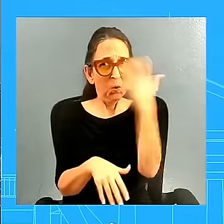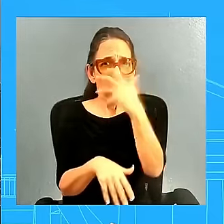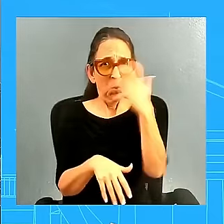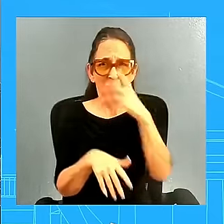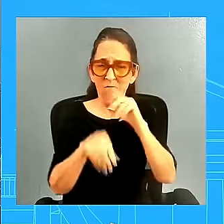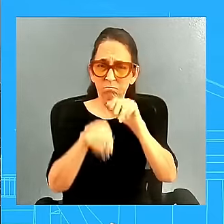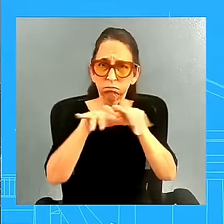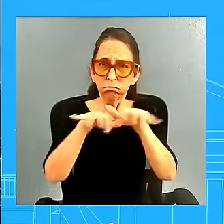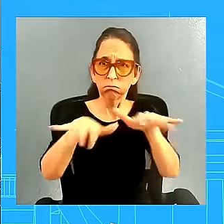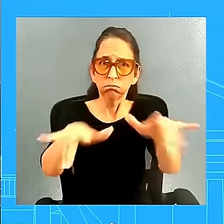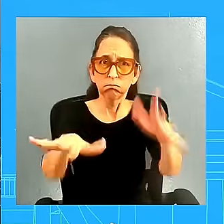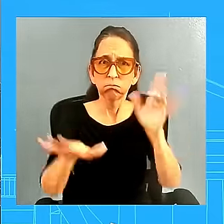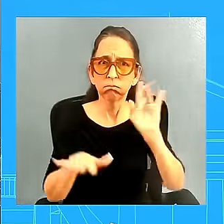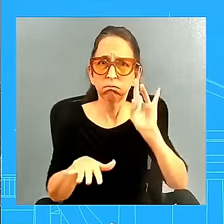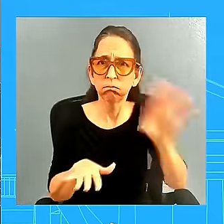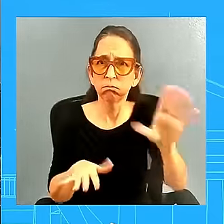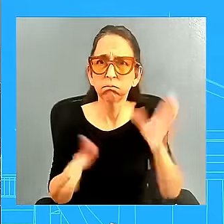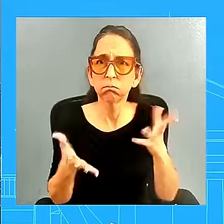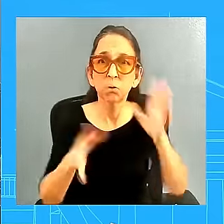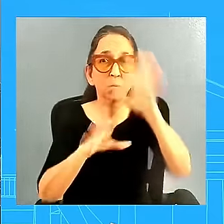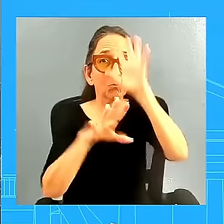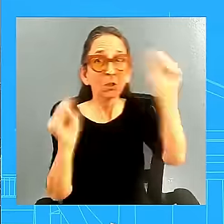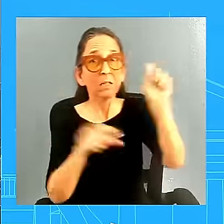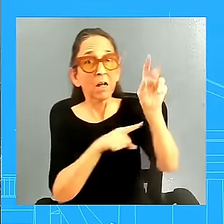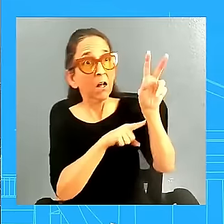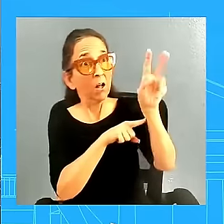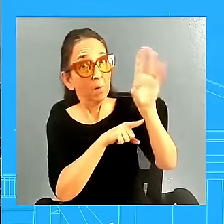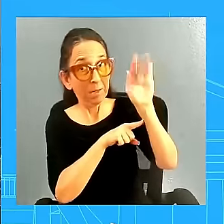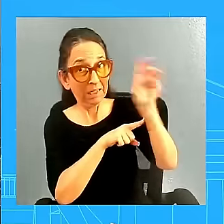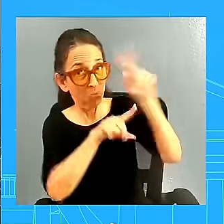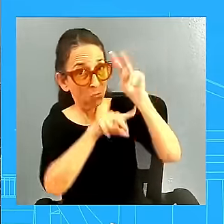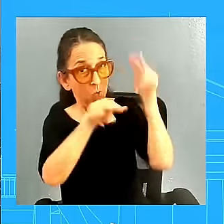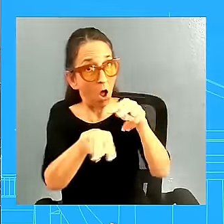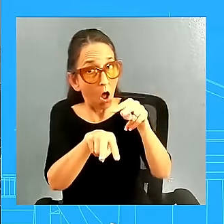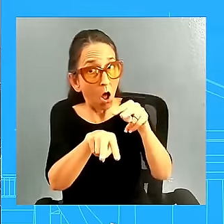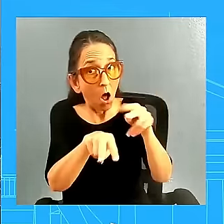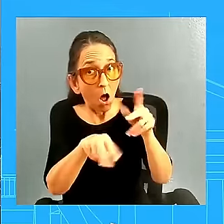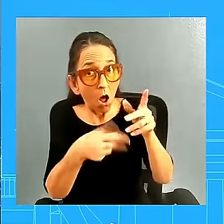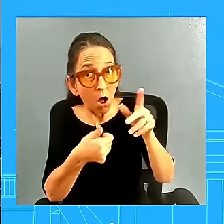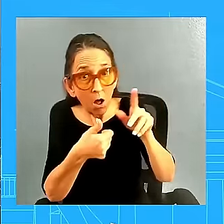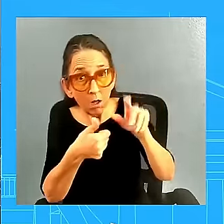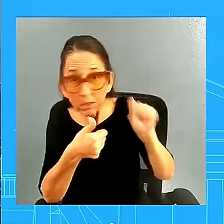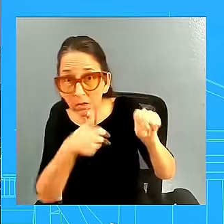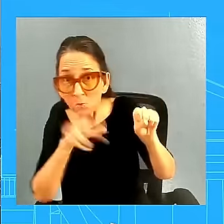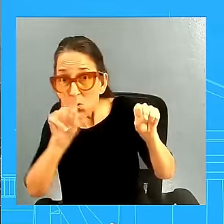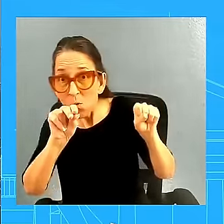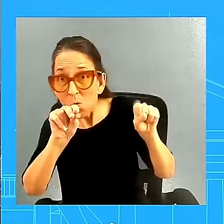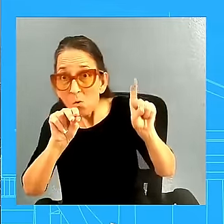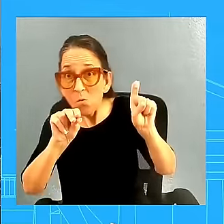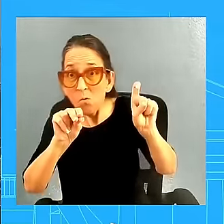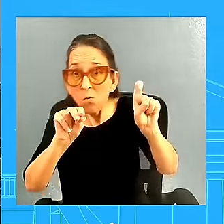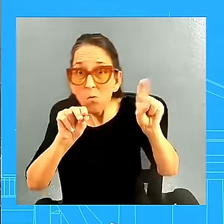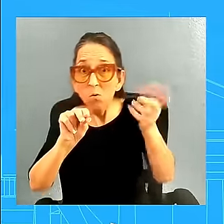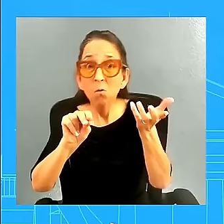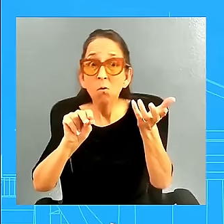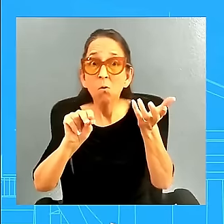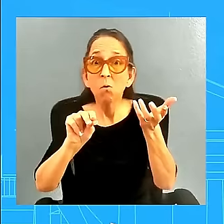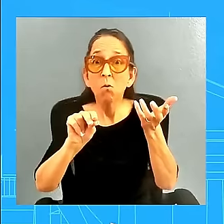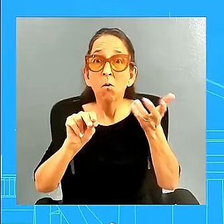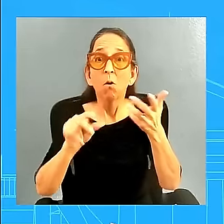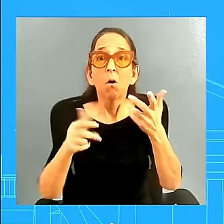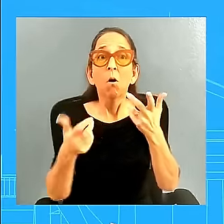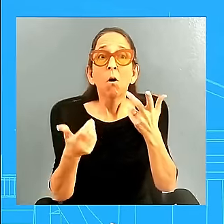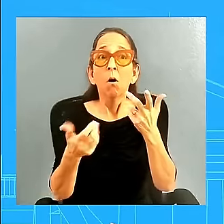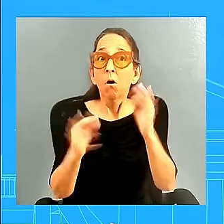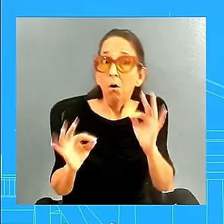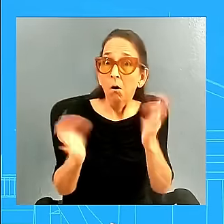President tracking this? And more importantly, how confident should Americans feel about the food supply right now? So what I would say is the